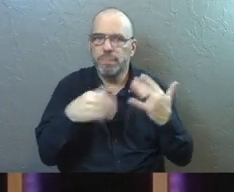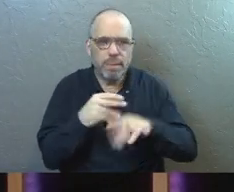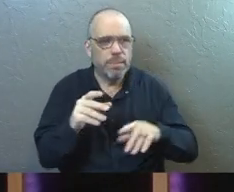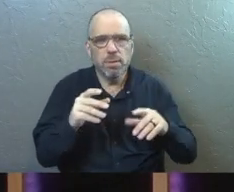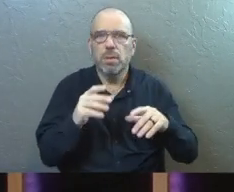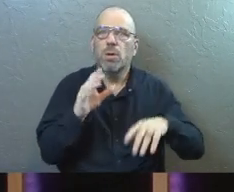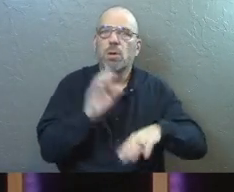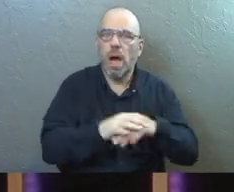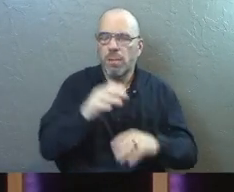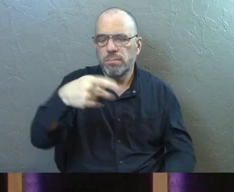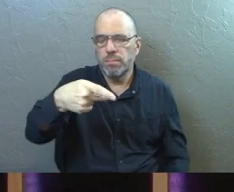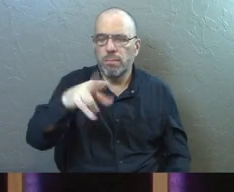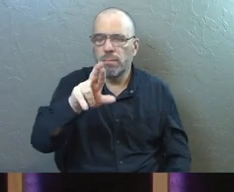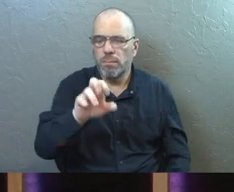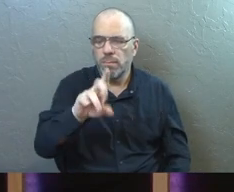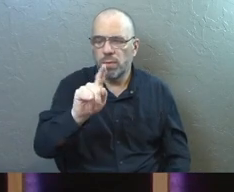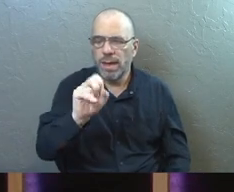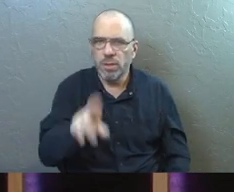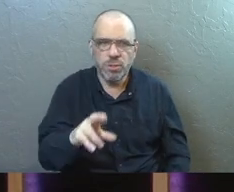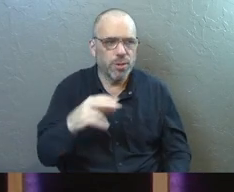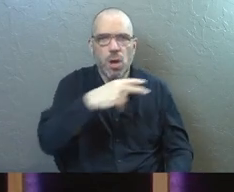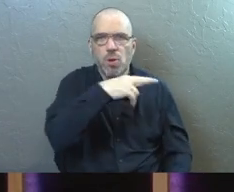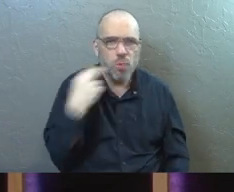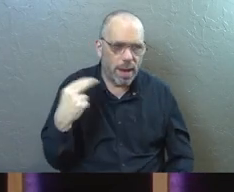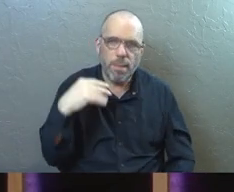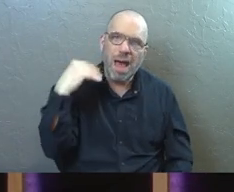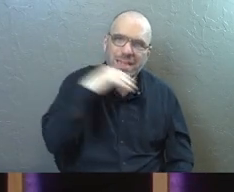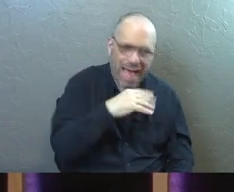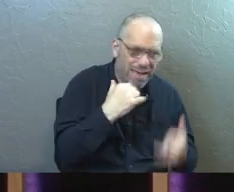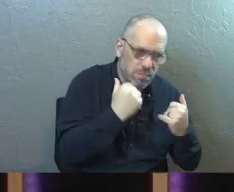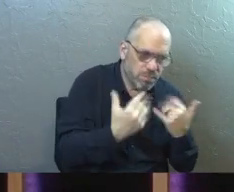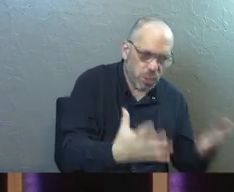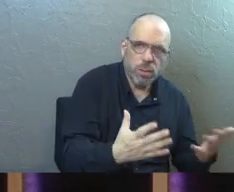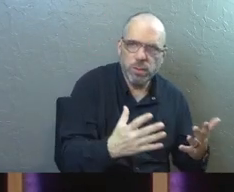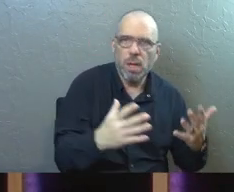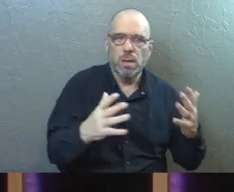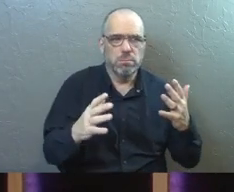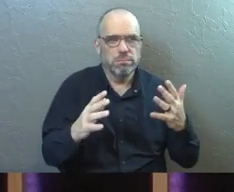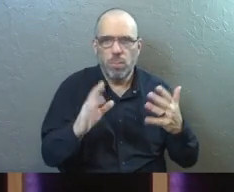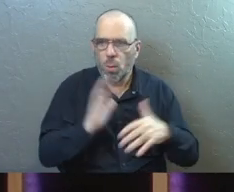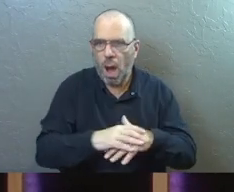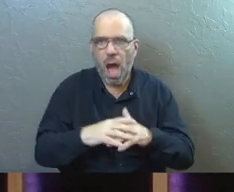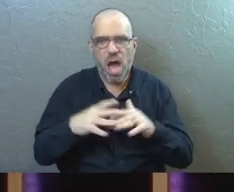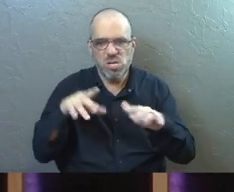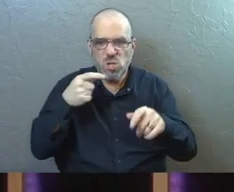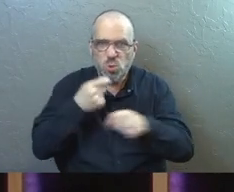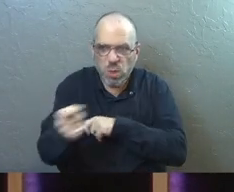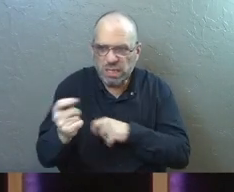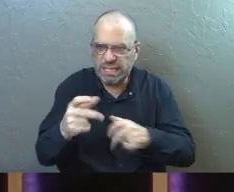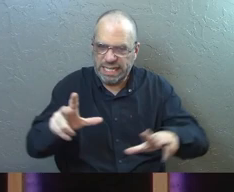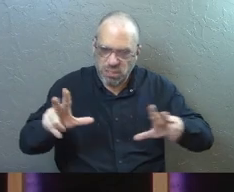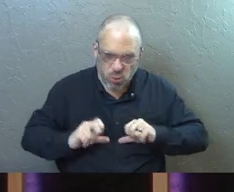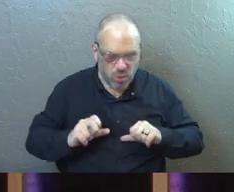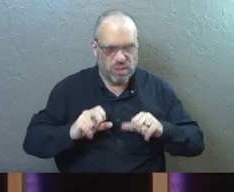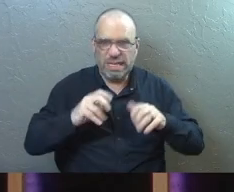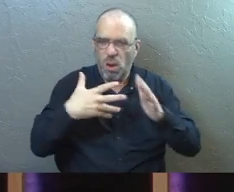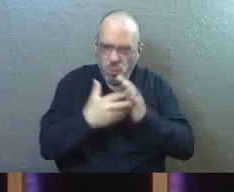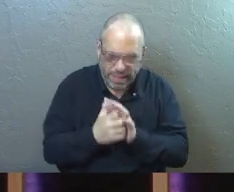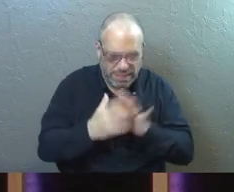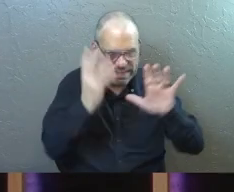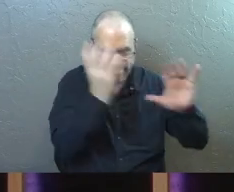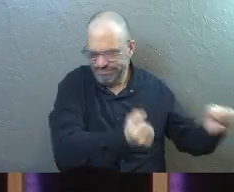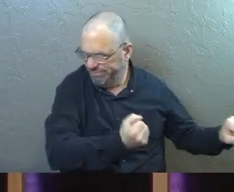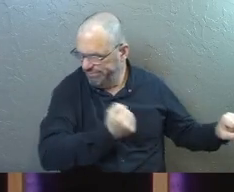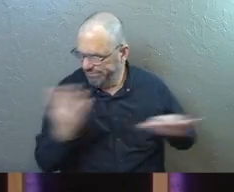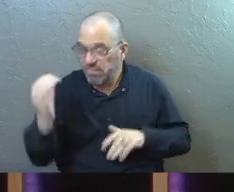want every tyrant to be brought low. We want every lie to be burned away. We want every cruelty, every greed, every weakness to be